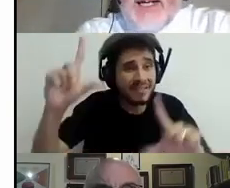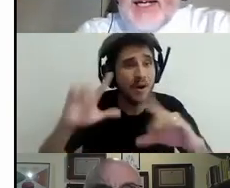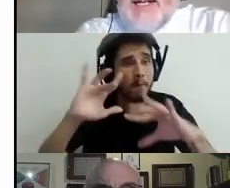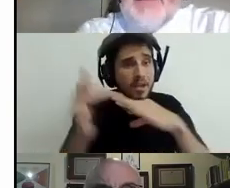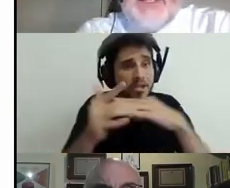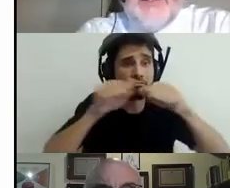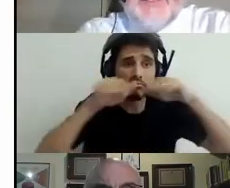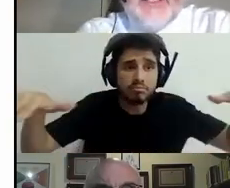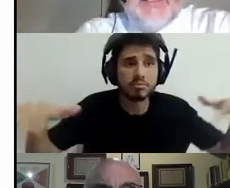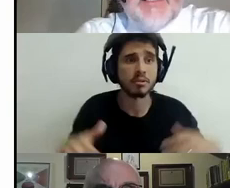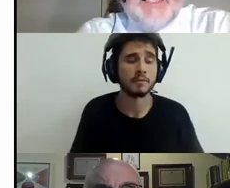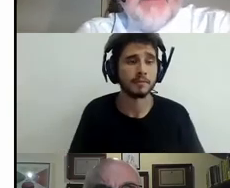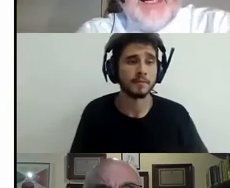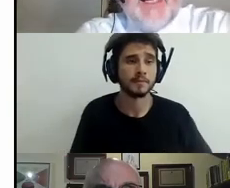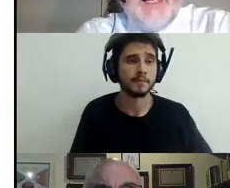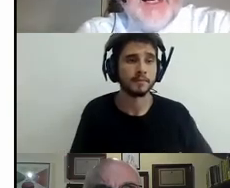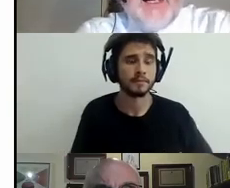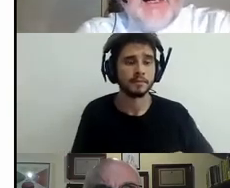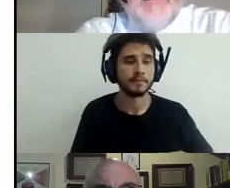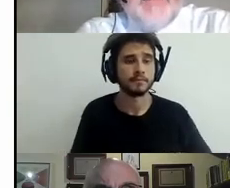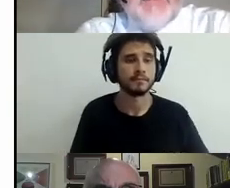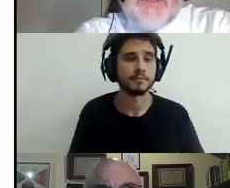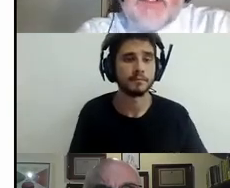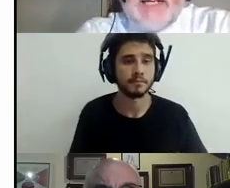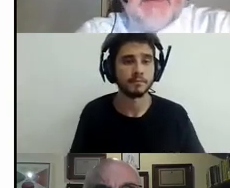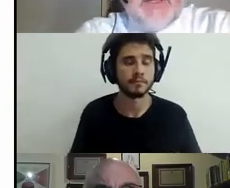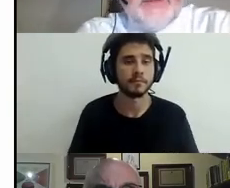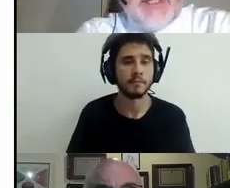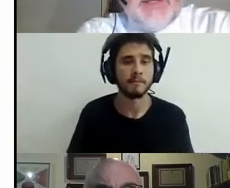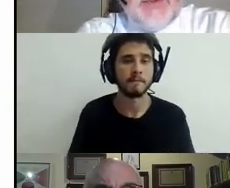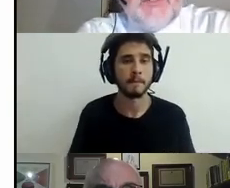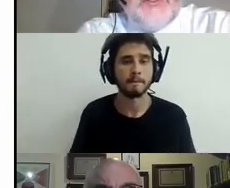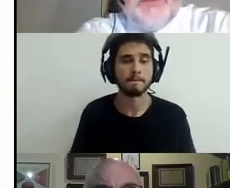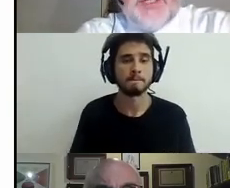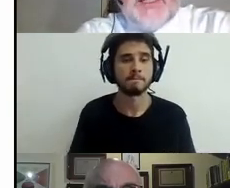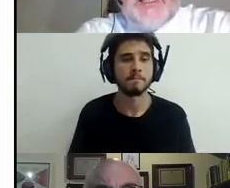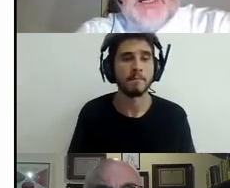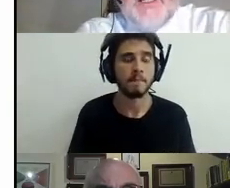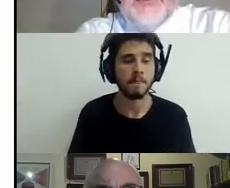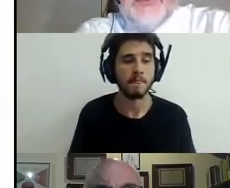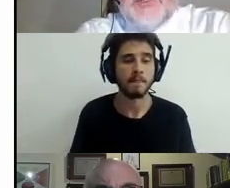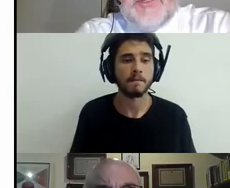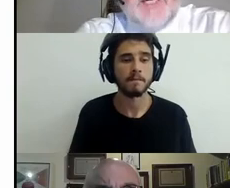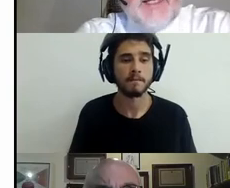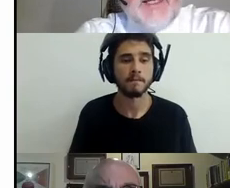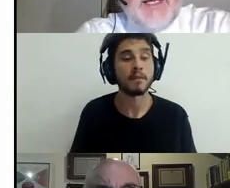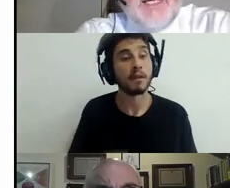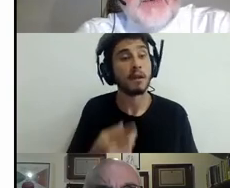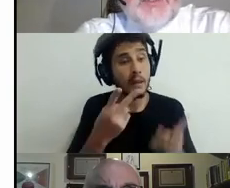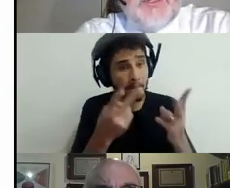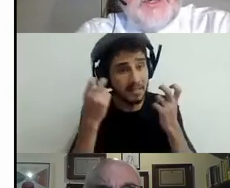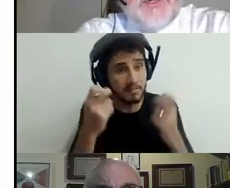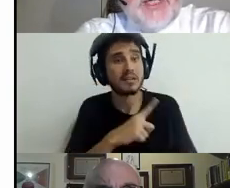on developing several interesting research projects on social and